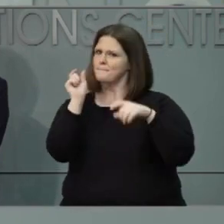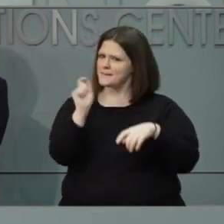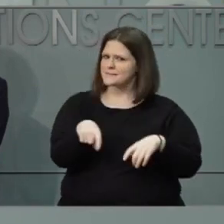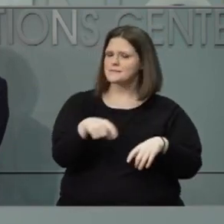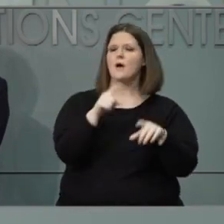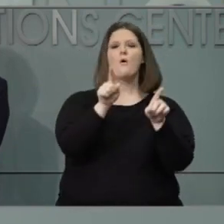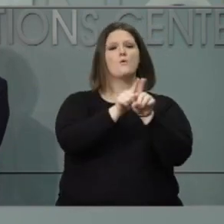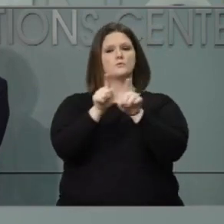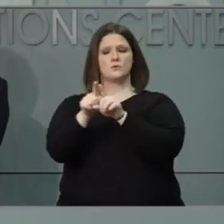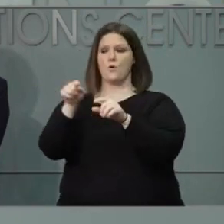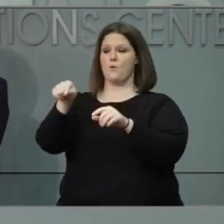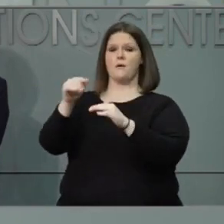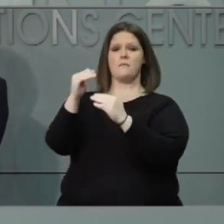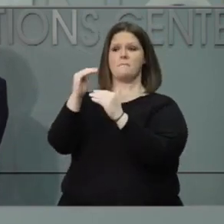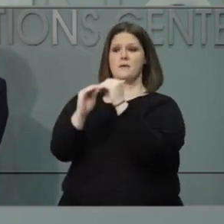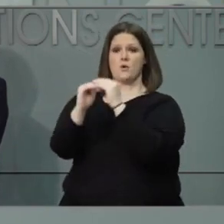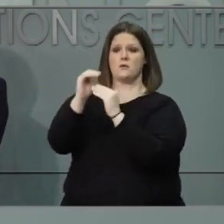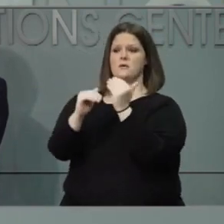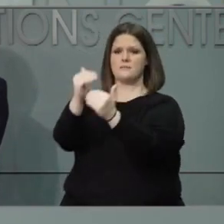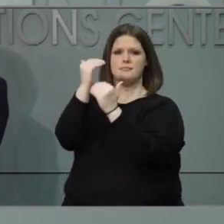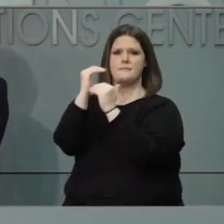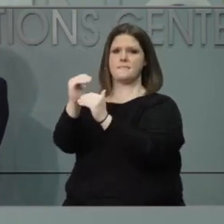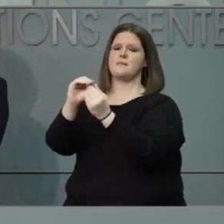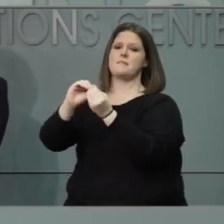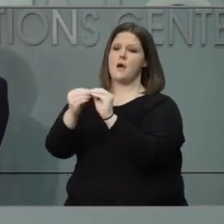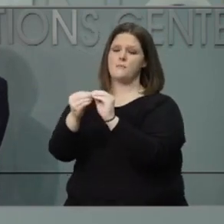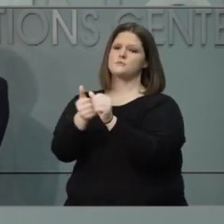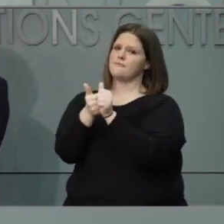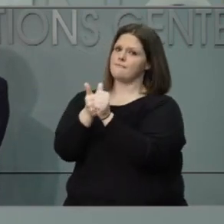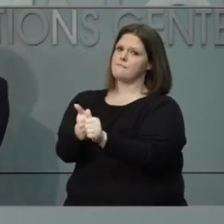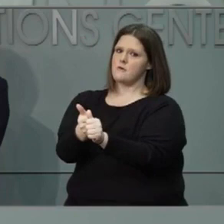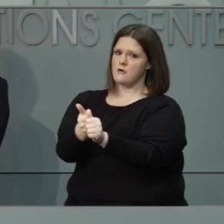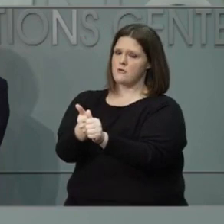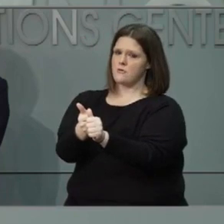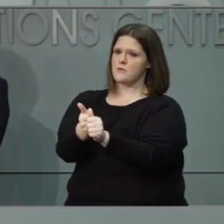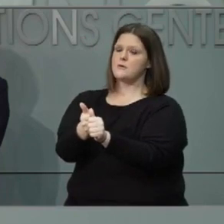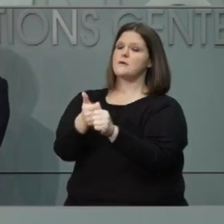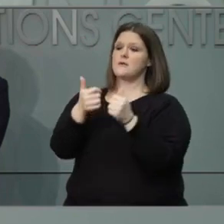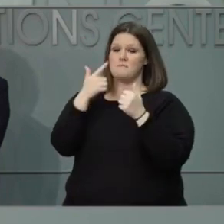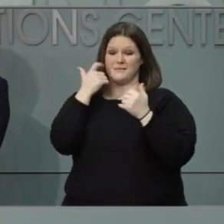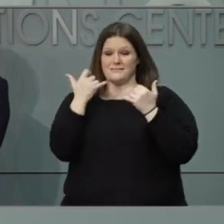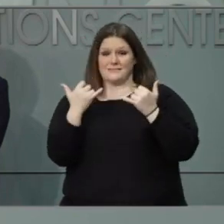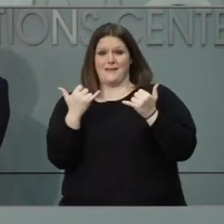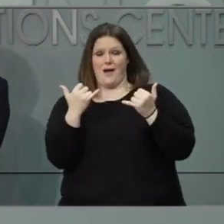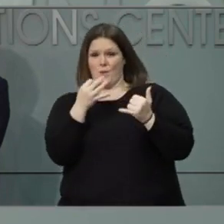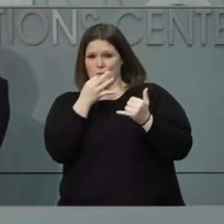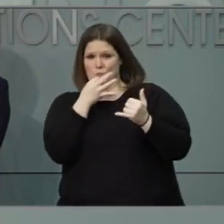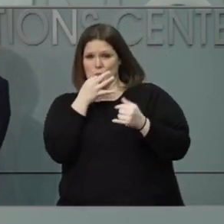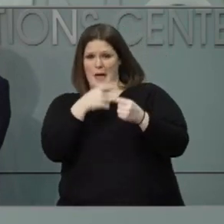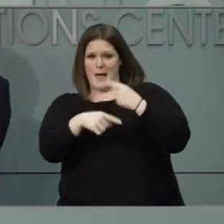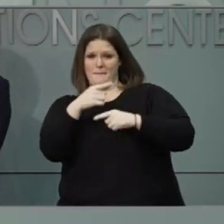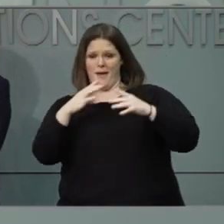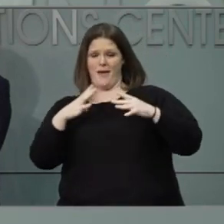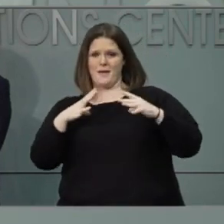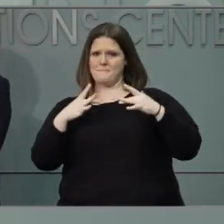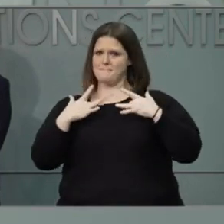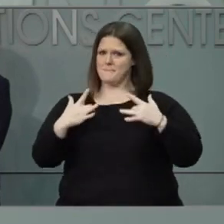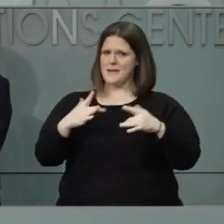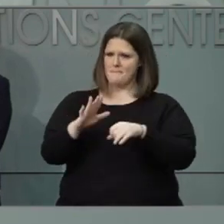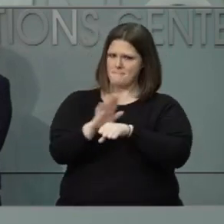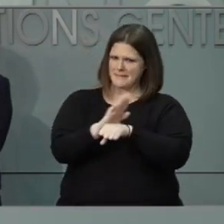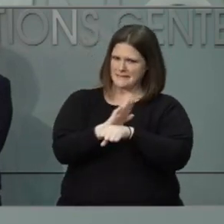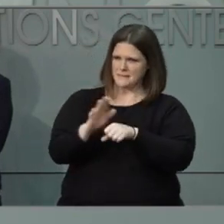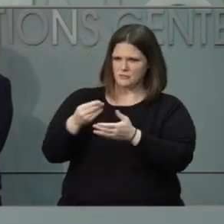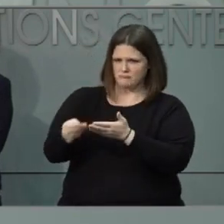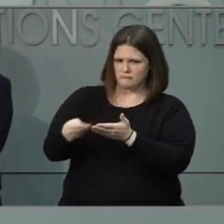and making sure those occupancy limits are also recognized, particularly as we go into this holiday shopping season. We want to